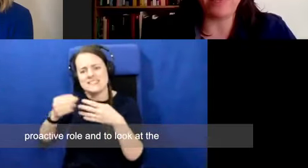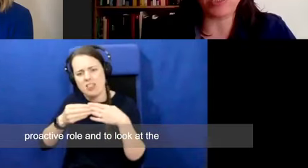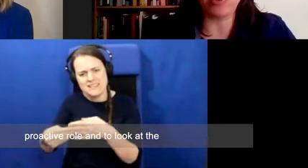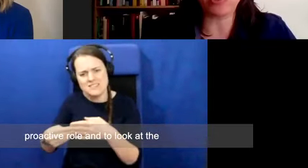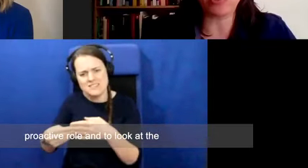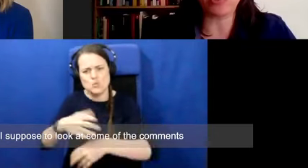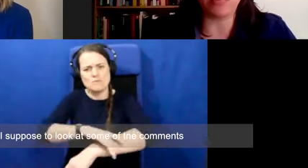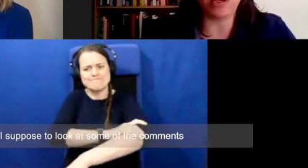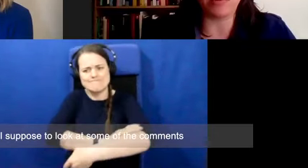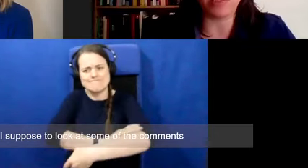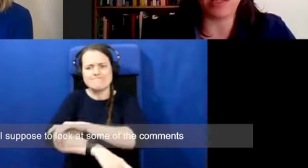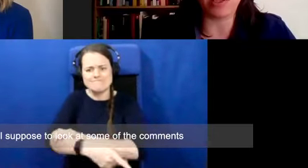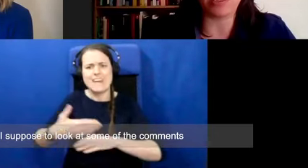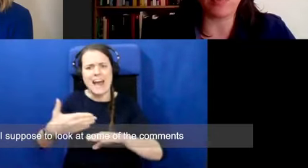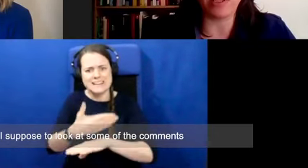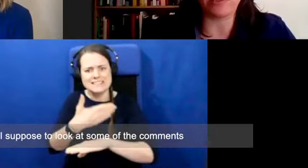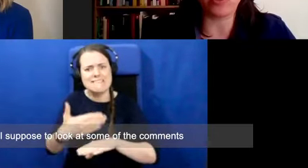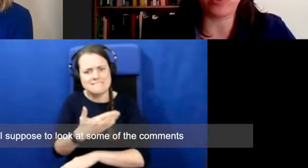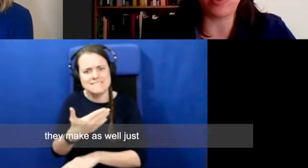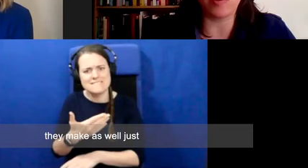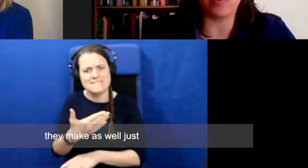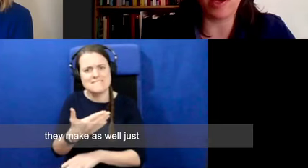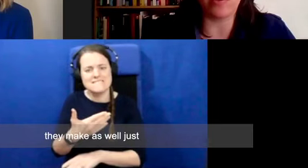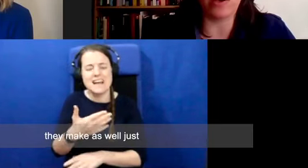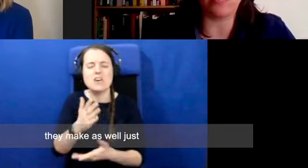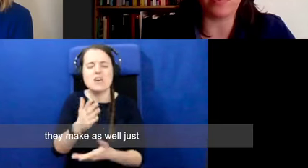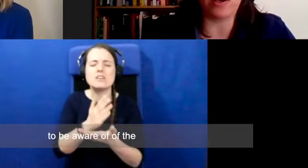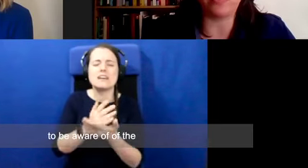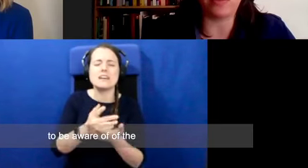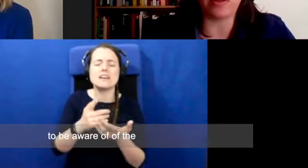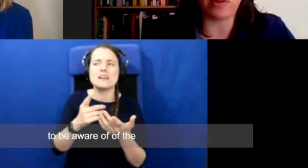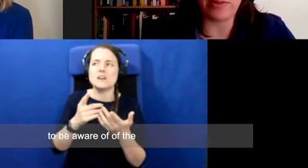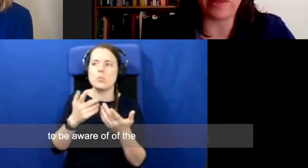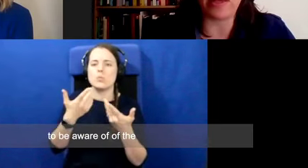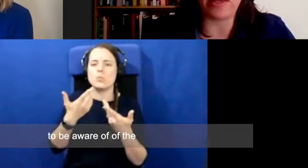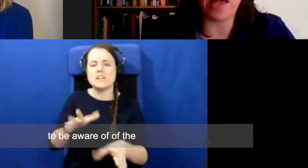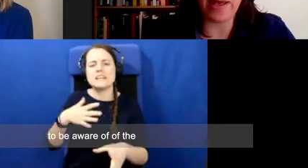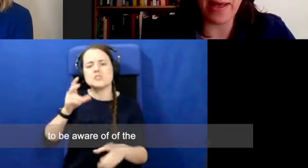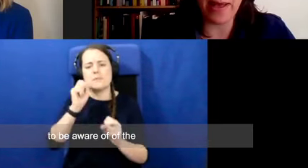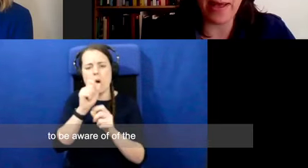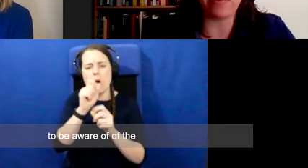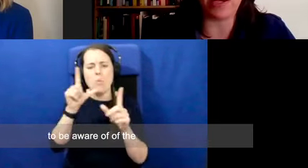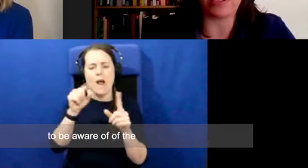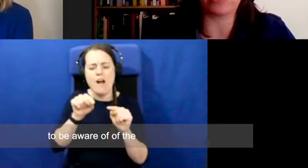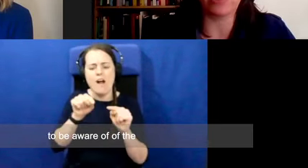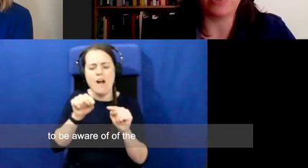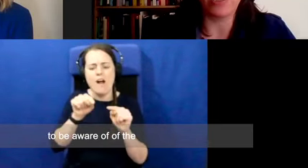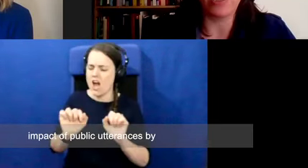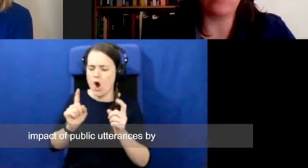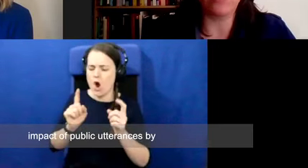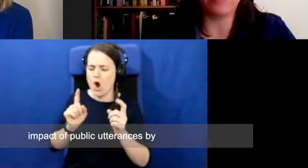I suppose to look at some of the comments they make as well, just to be aware of the impact